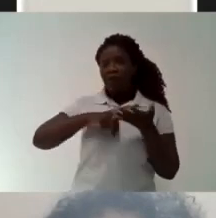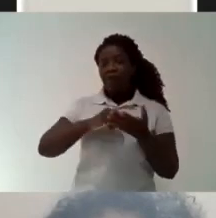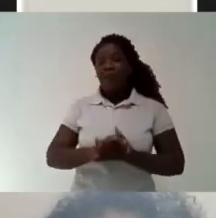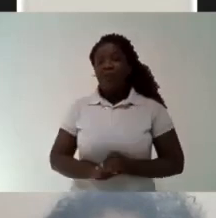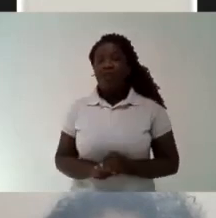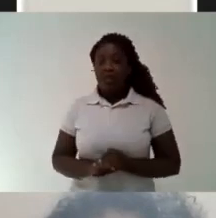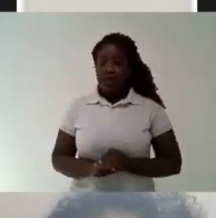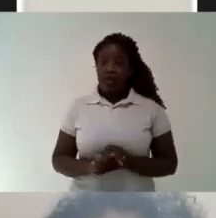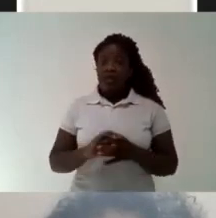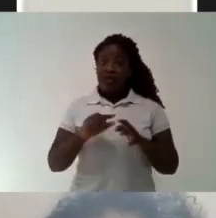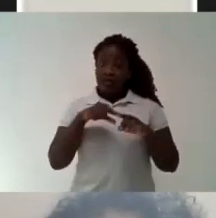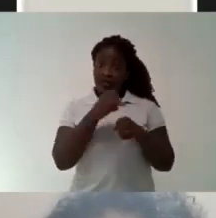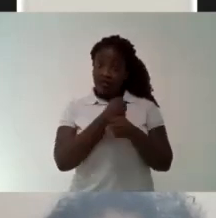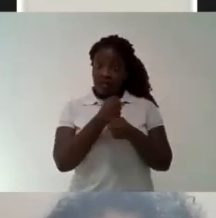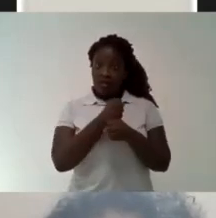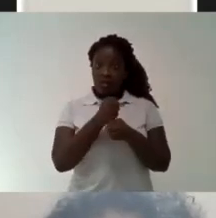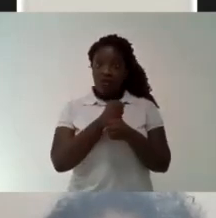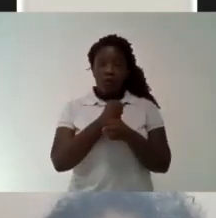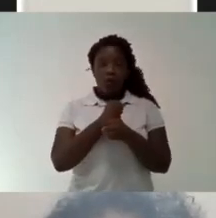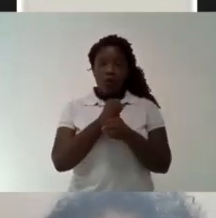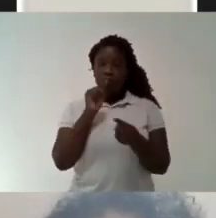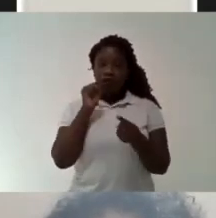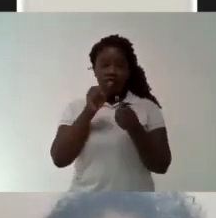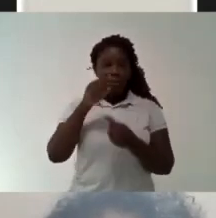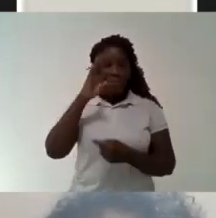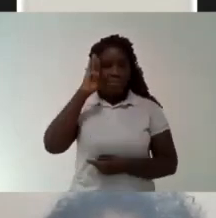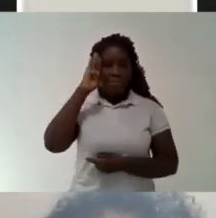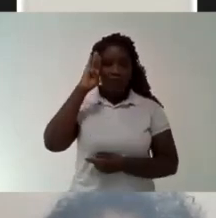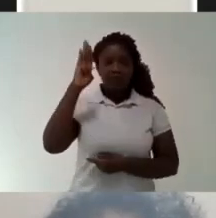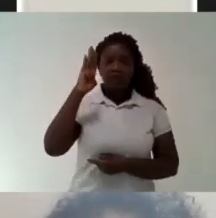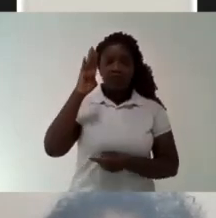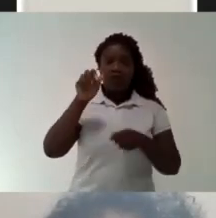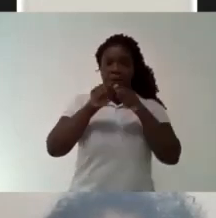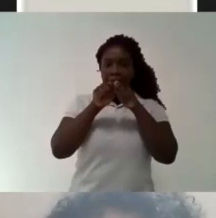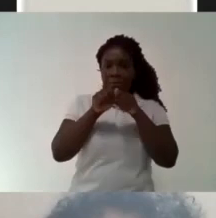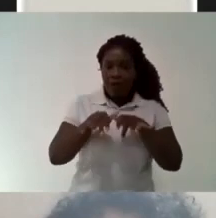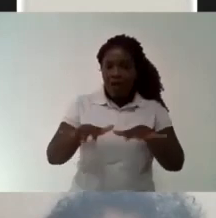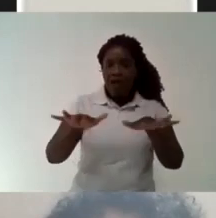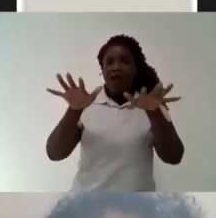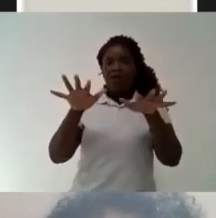country And they are being short financially